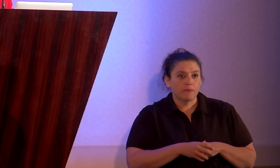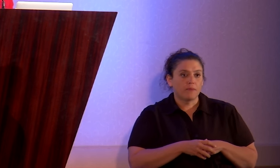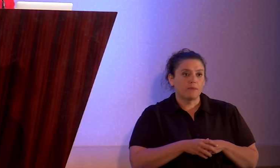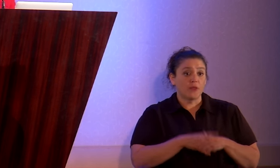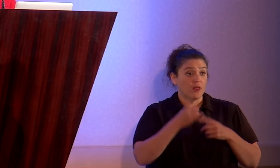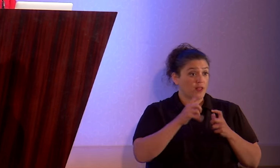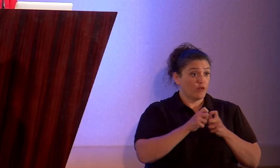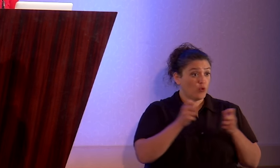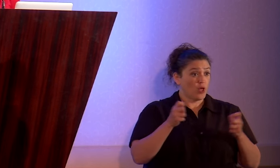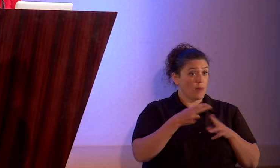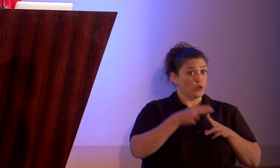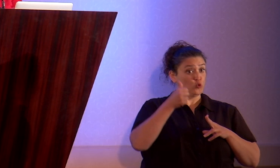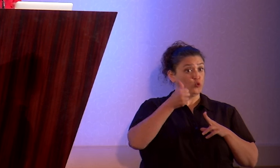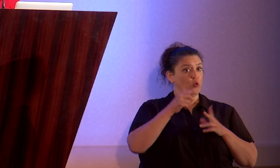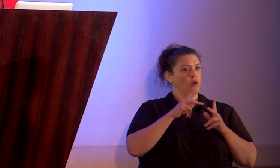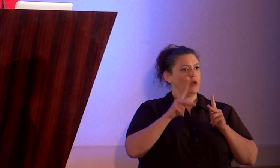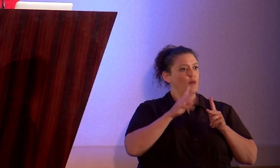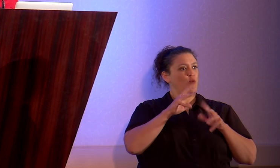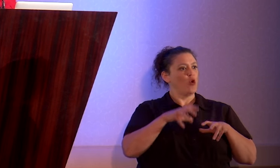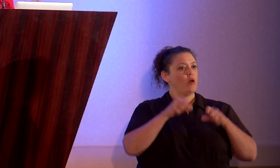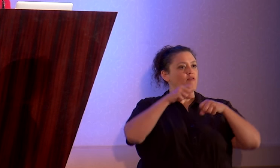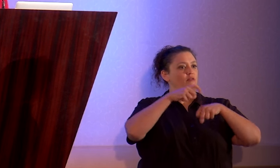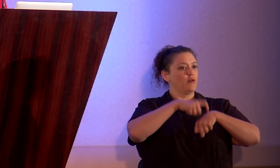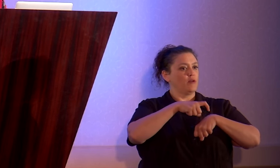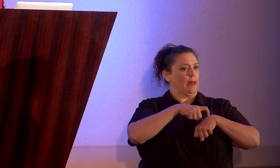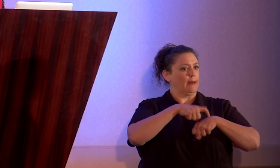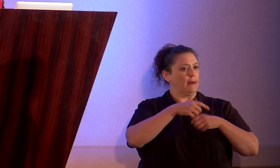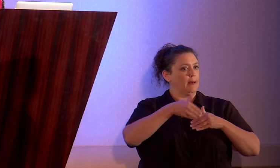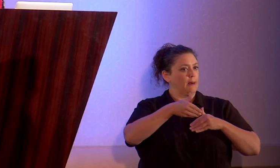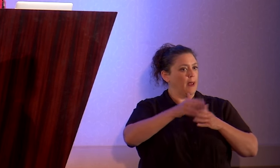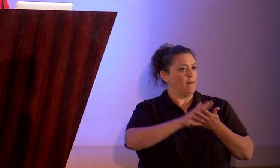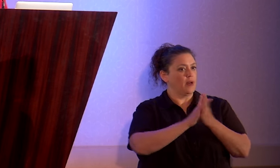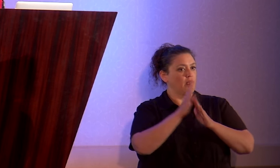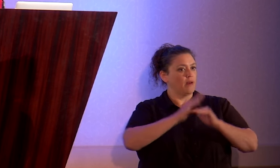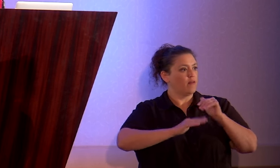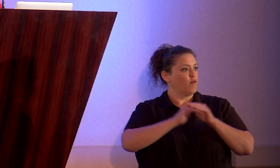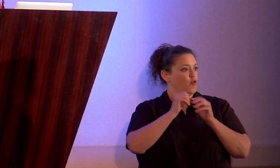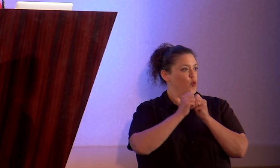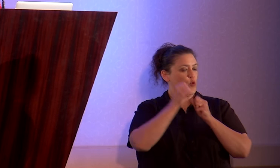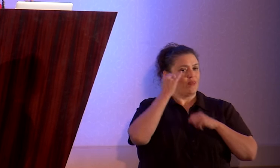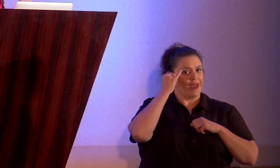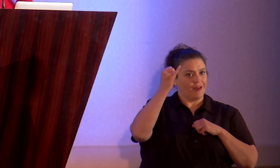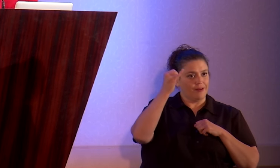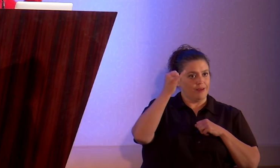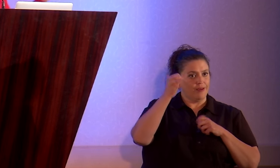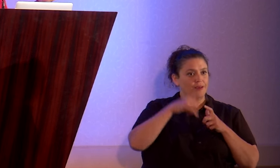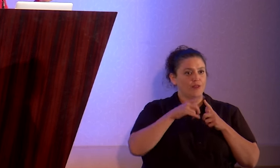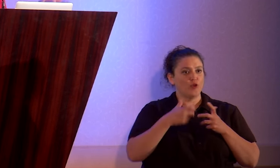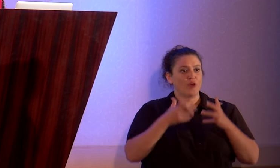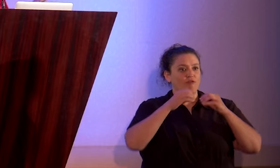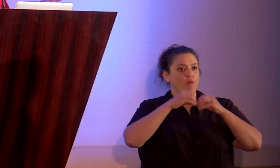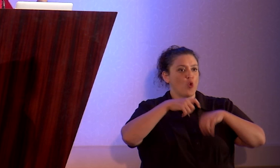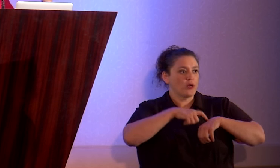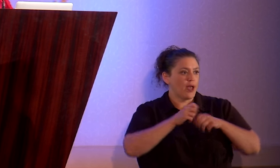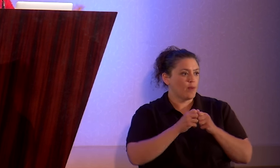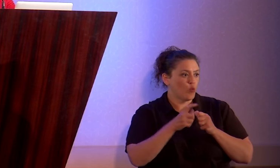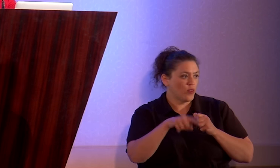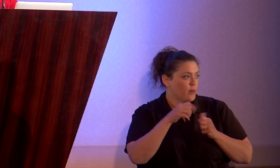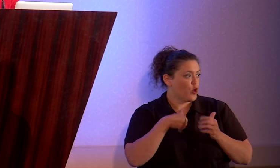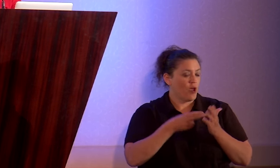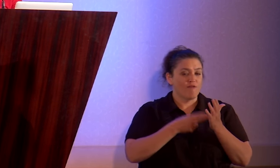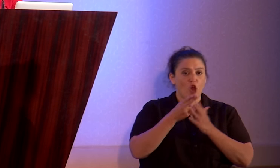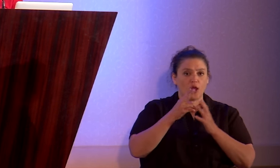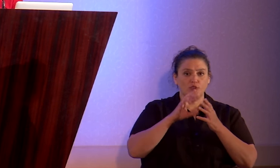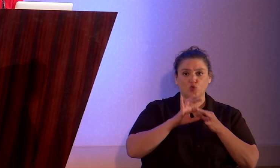out sooner, people will have more time to get comfortable with the idea, and that means you'll have more time with them to have an honest